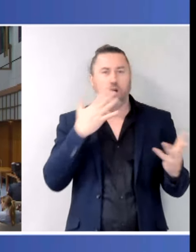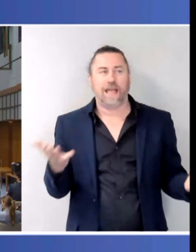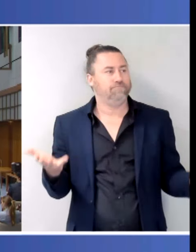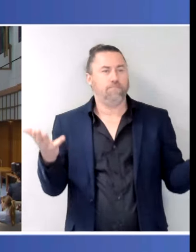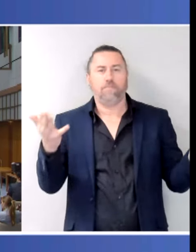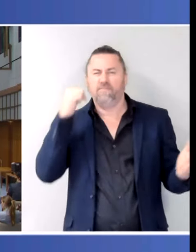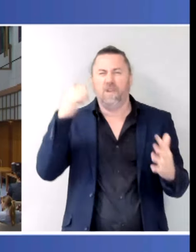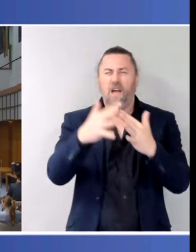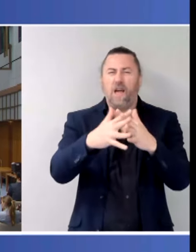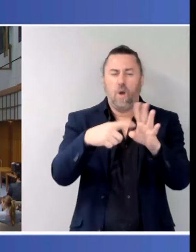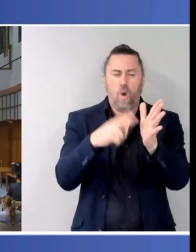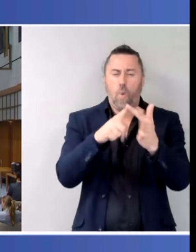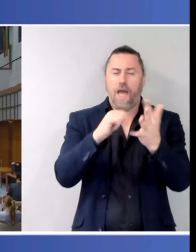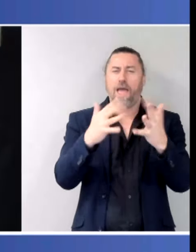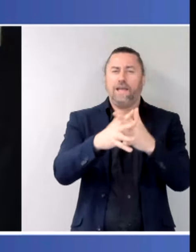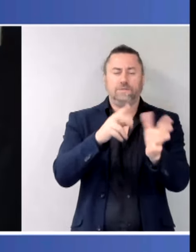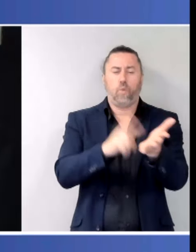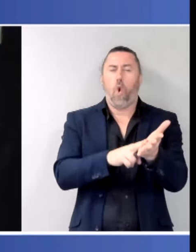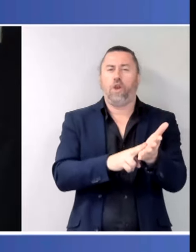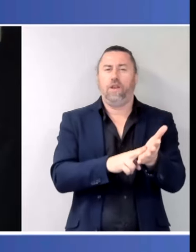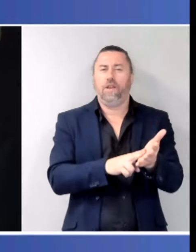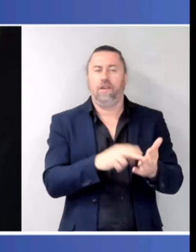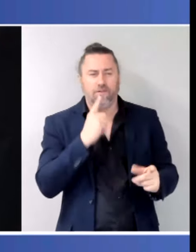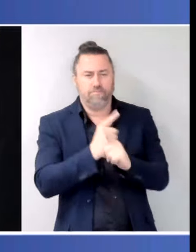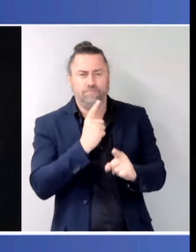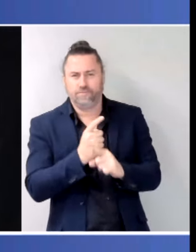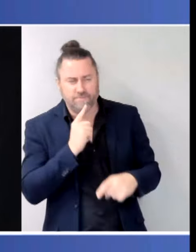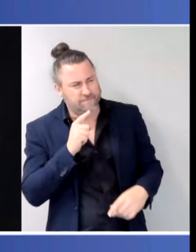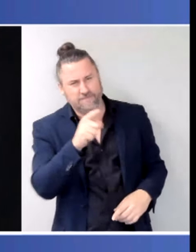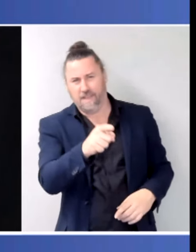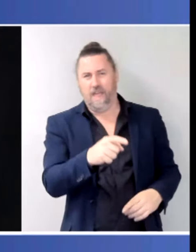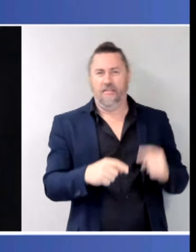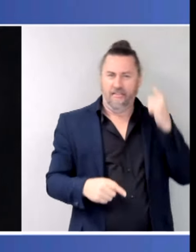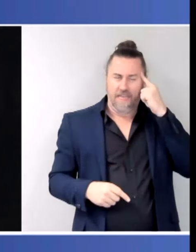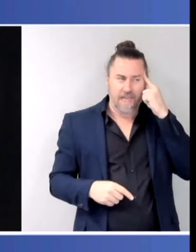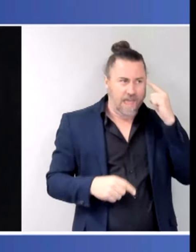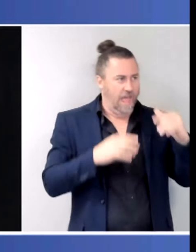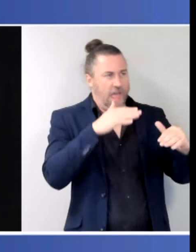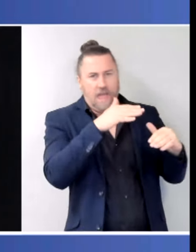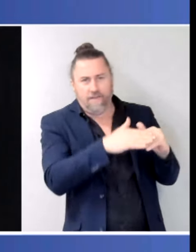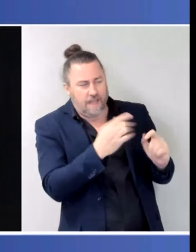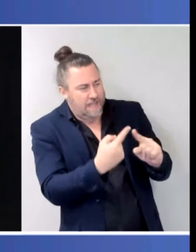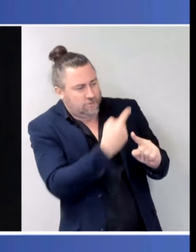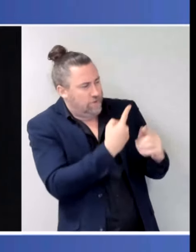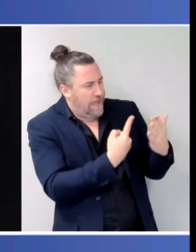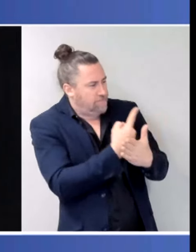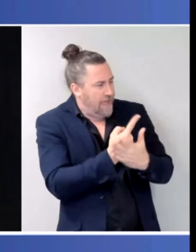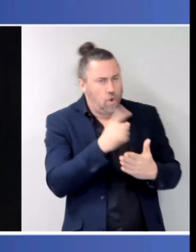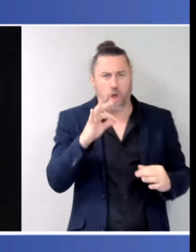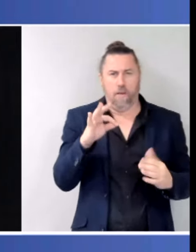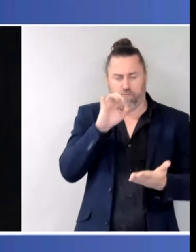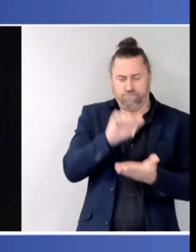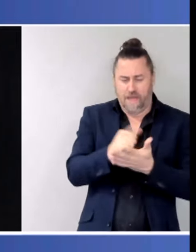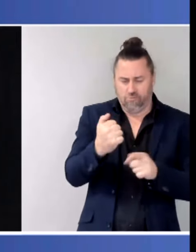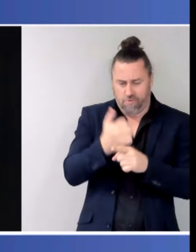Bank was putting dogma over rational economic decision-making. Is it possible that the bank's authority could be undermined by a